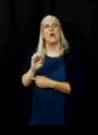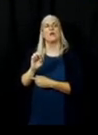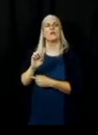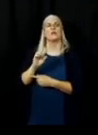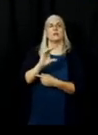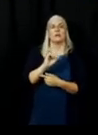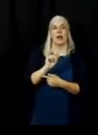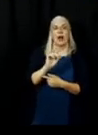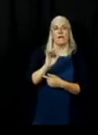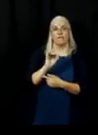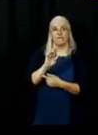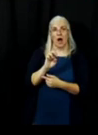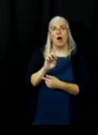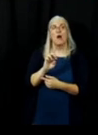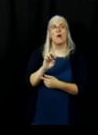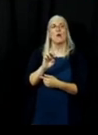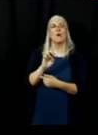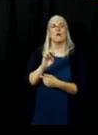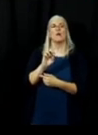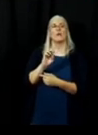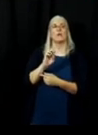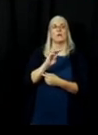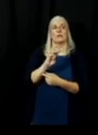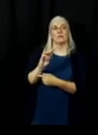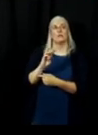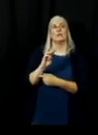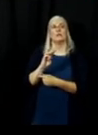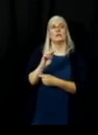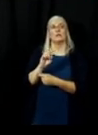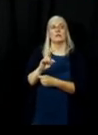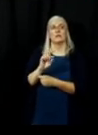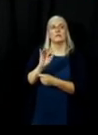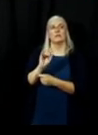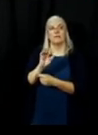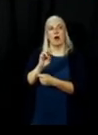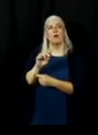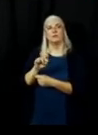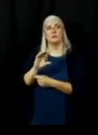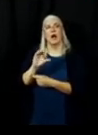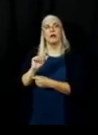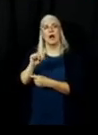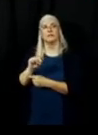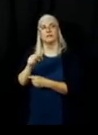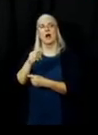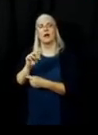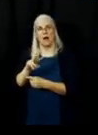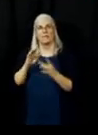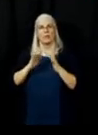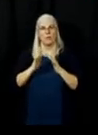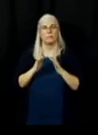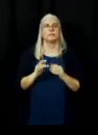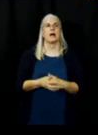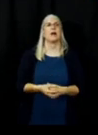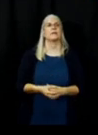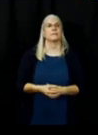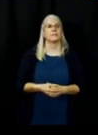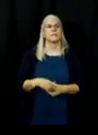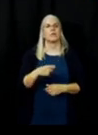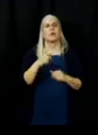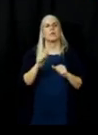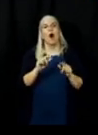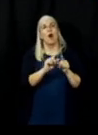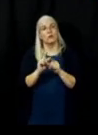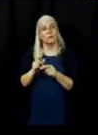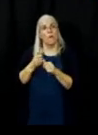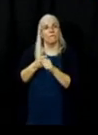.fire.gov please continue to follow social media platforms for the Alaston National Forest Plumas